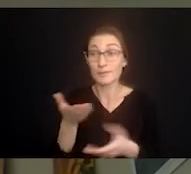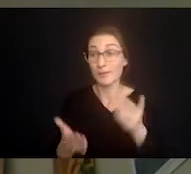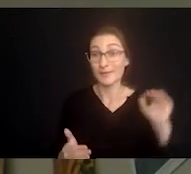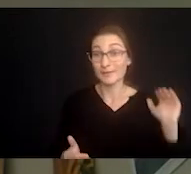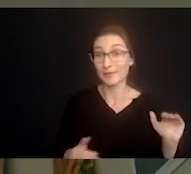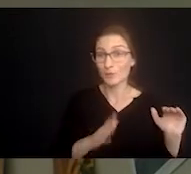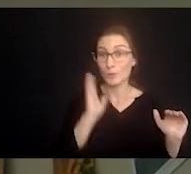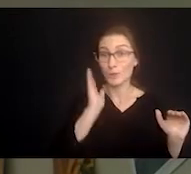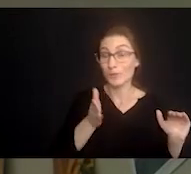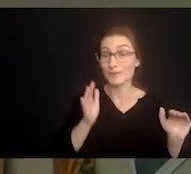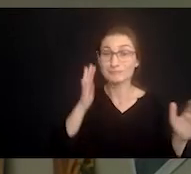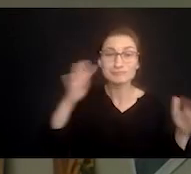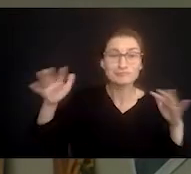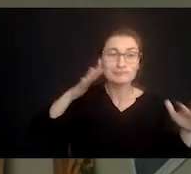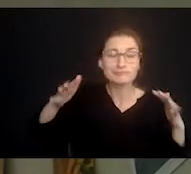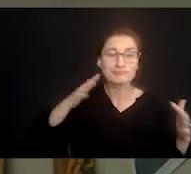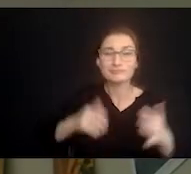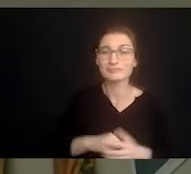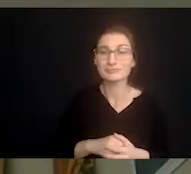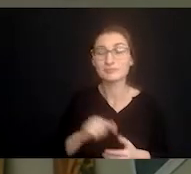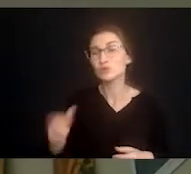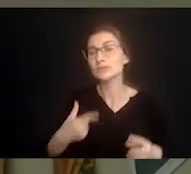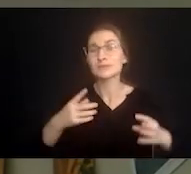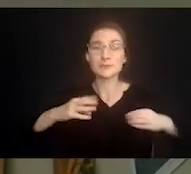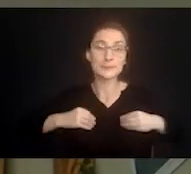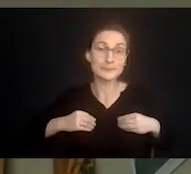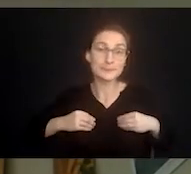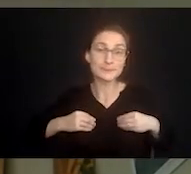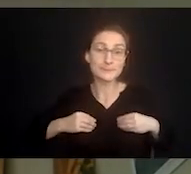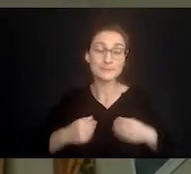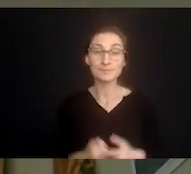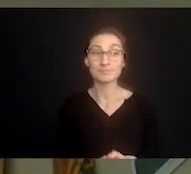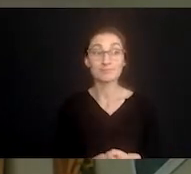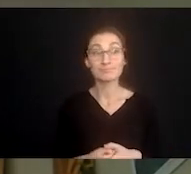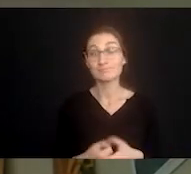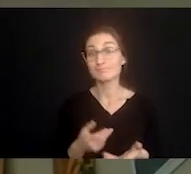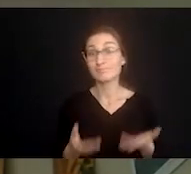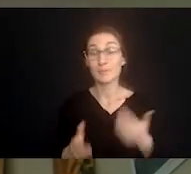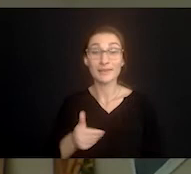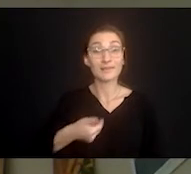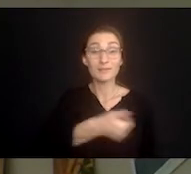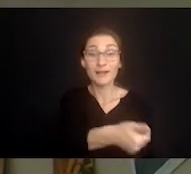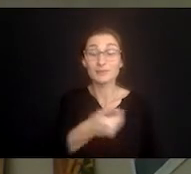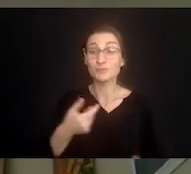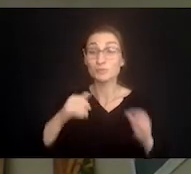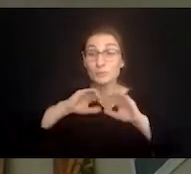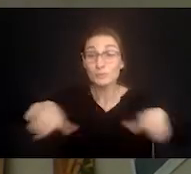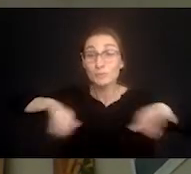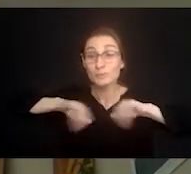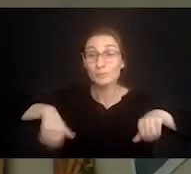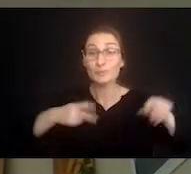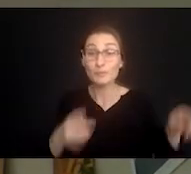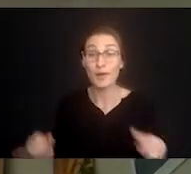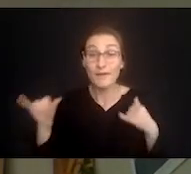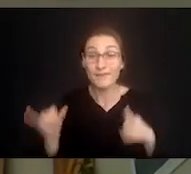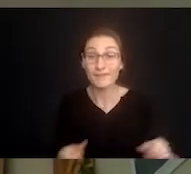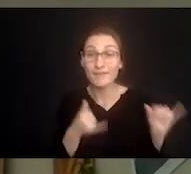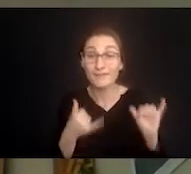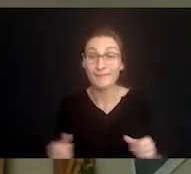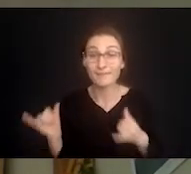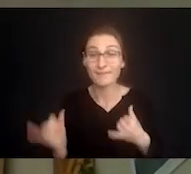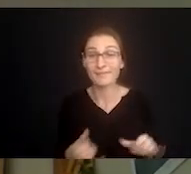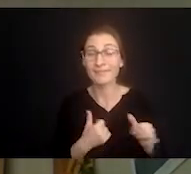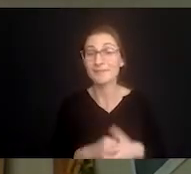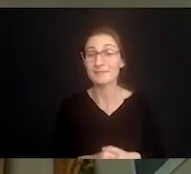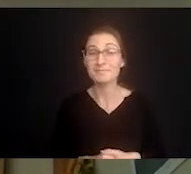church knowing that the kid's going to make a little more noise be okay uh inviting them to a pool party where maybe people are going to get splashed